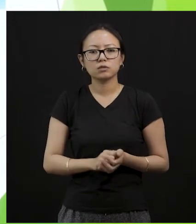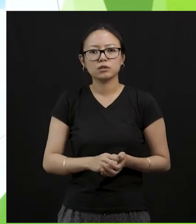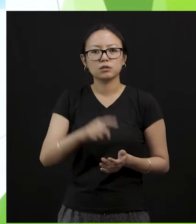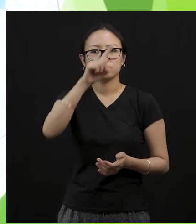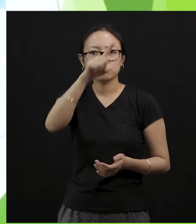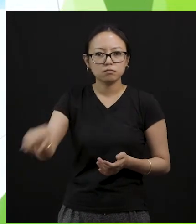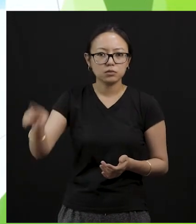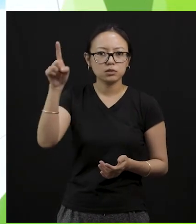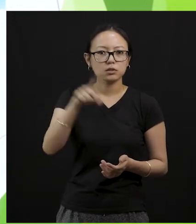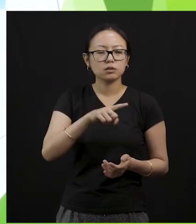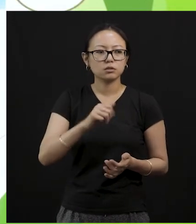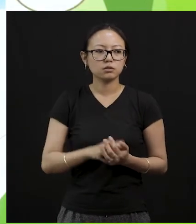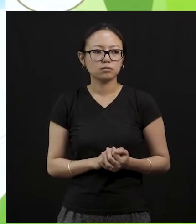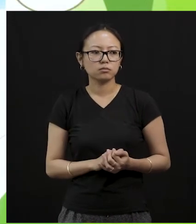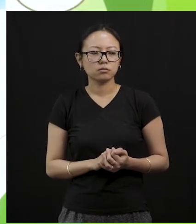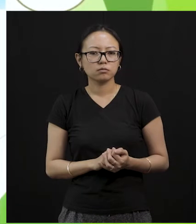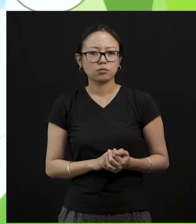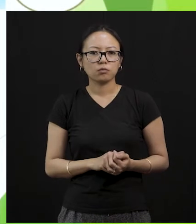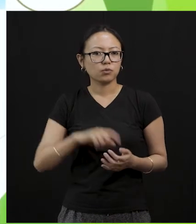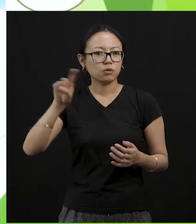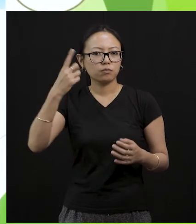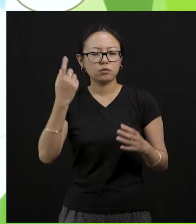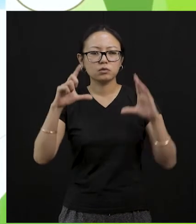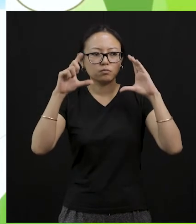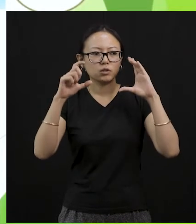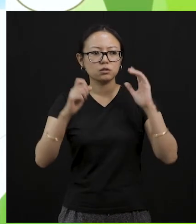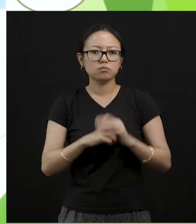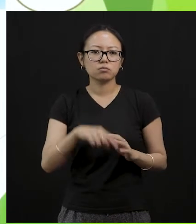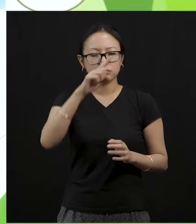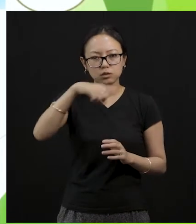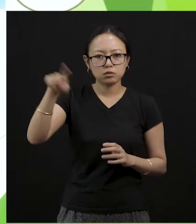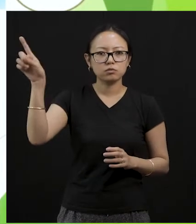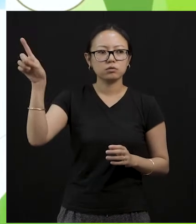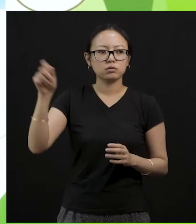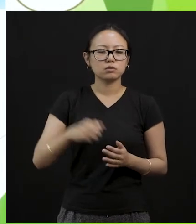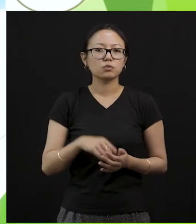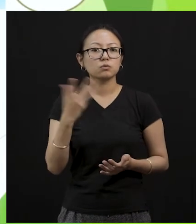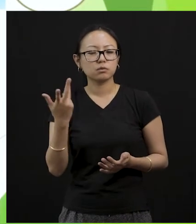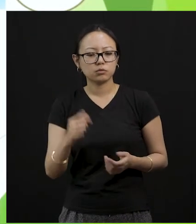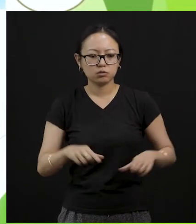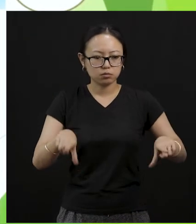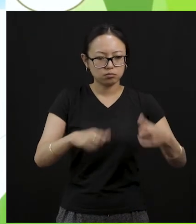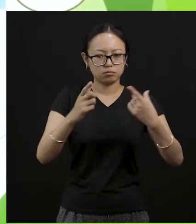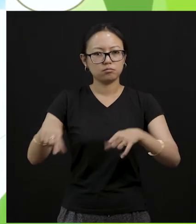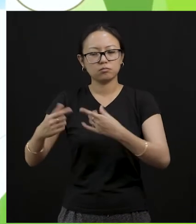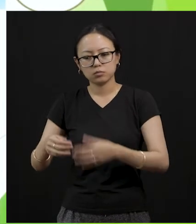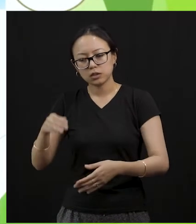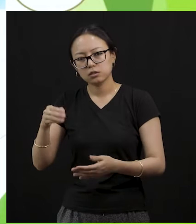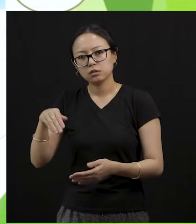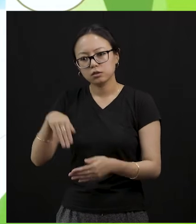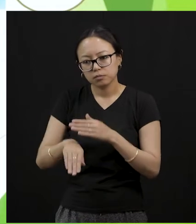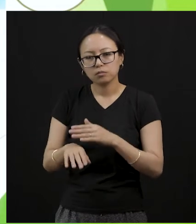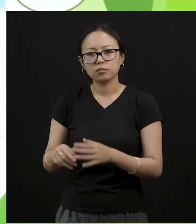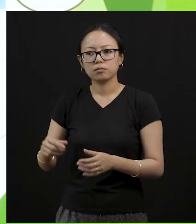gonna be a tick mark. The reason is because planting trees and it's gonna be healthy for the earth.